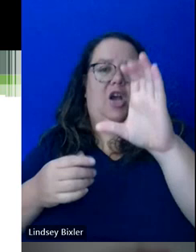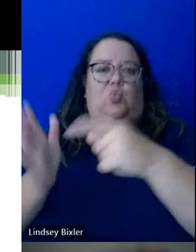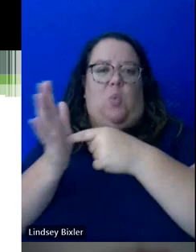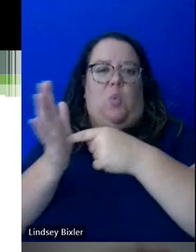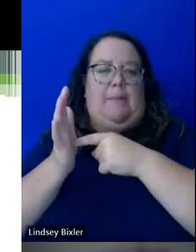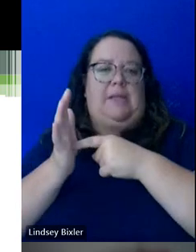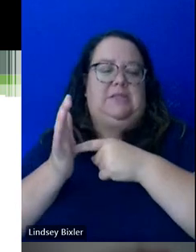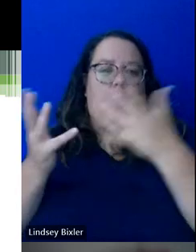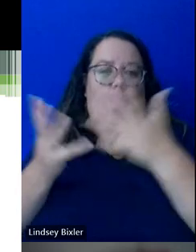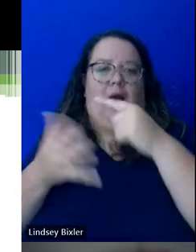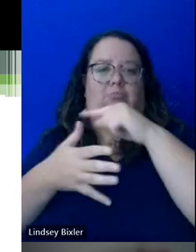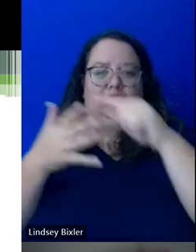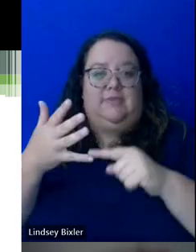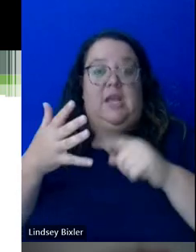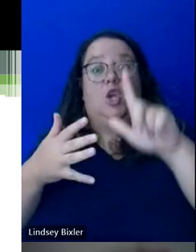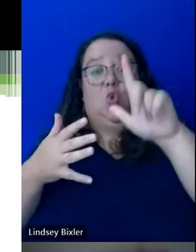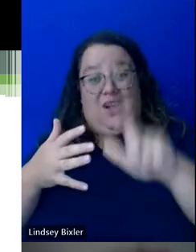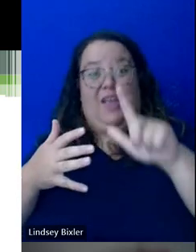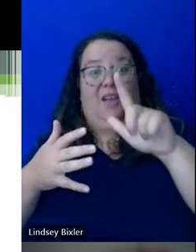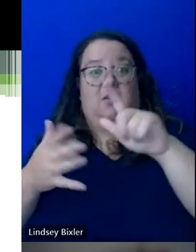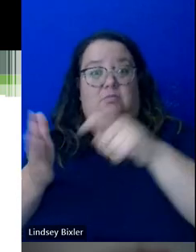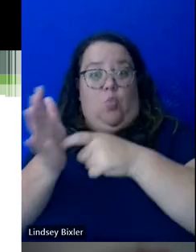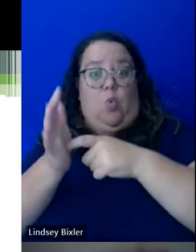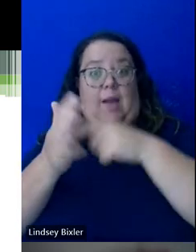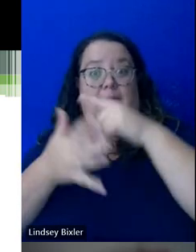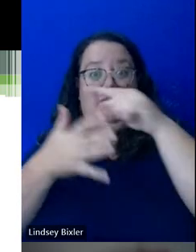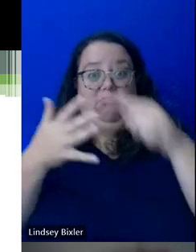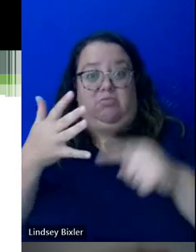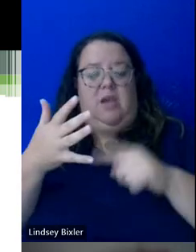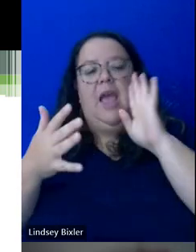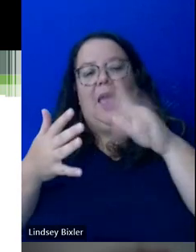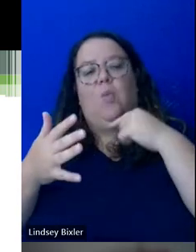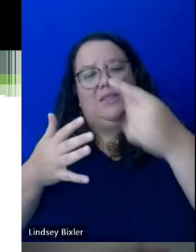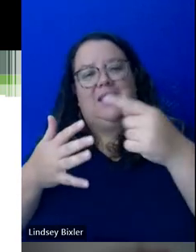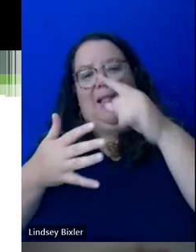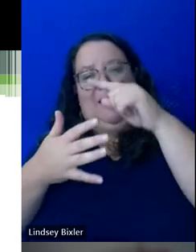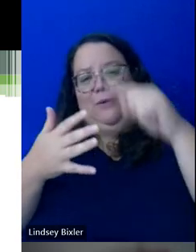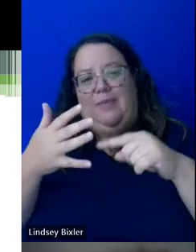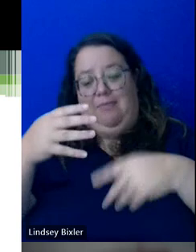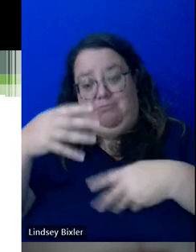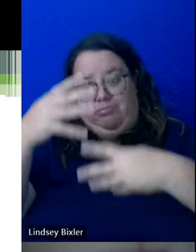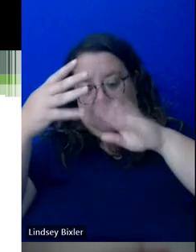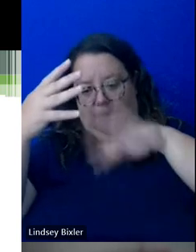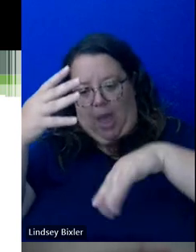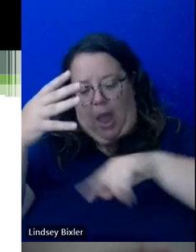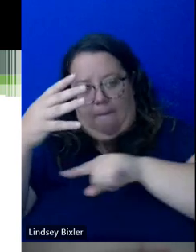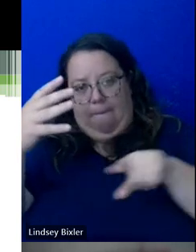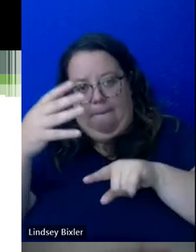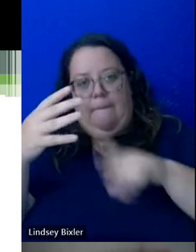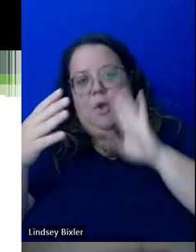And if you click on the requirements, it will tell you, if you scroll towards the bottom of the page, it will tell you